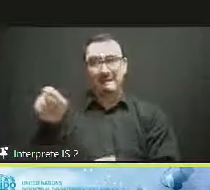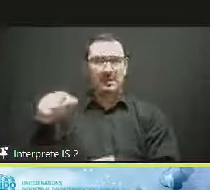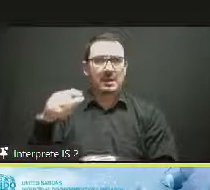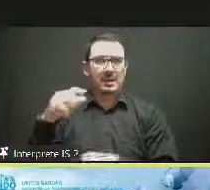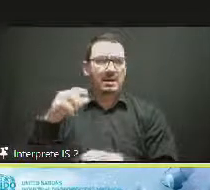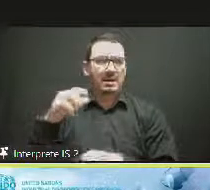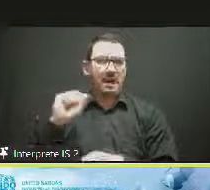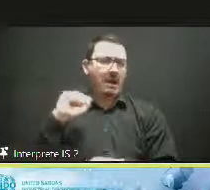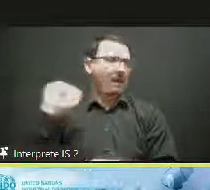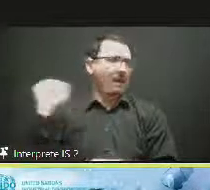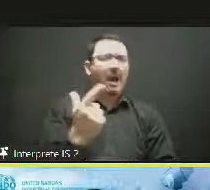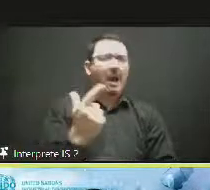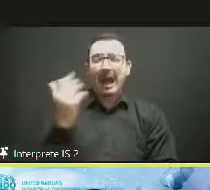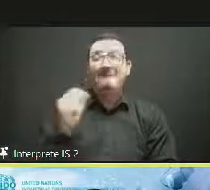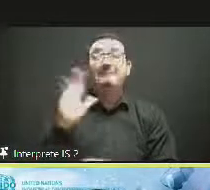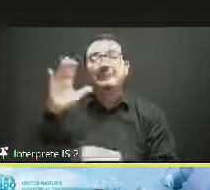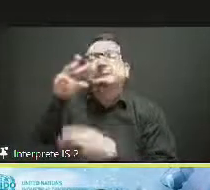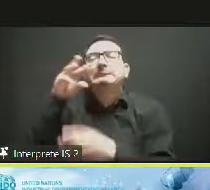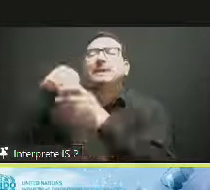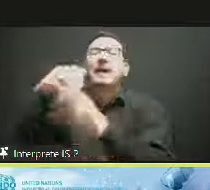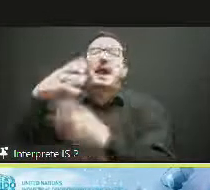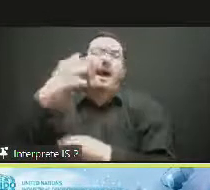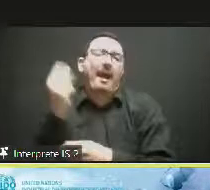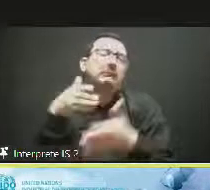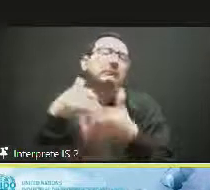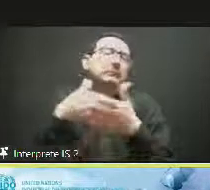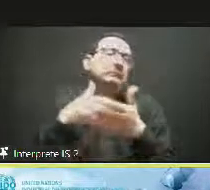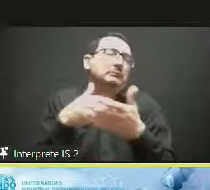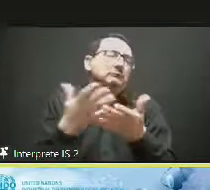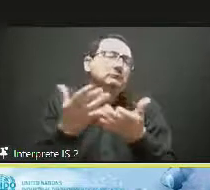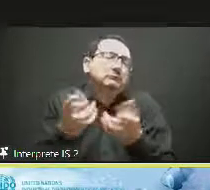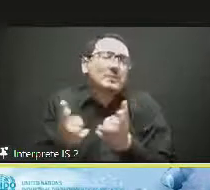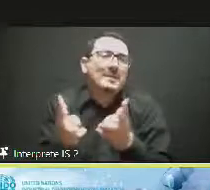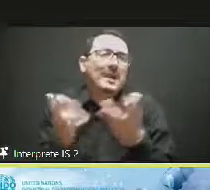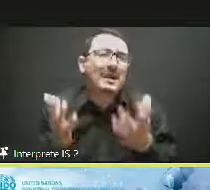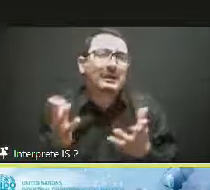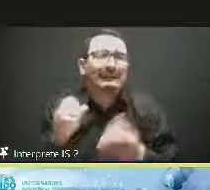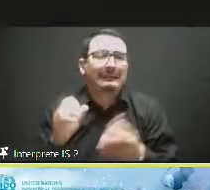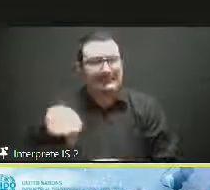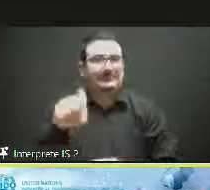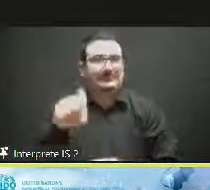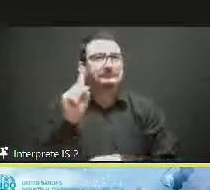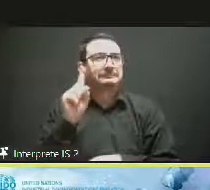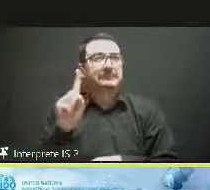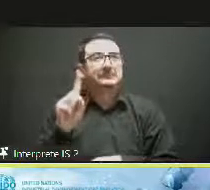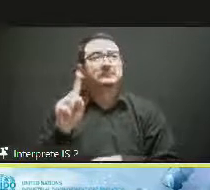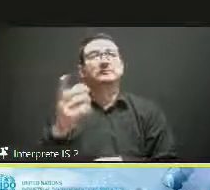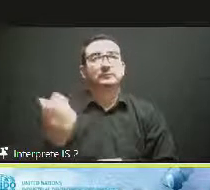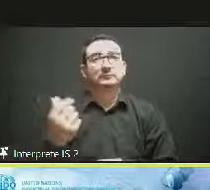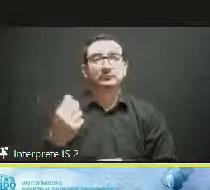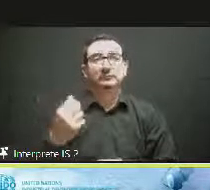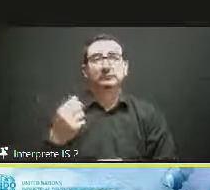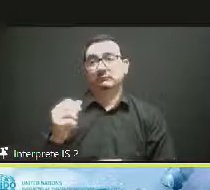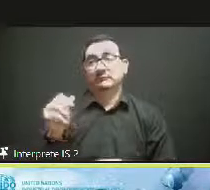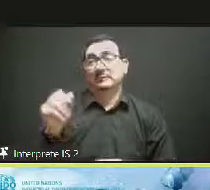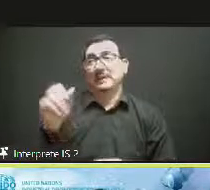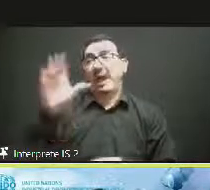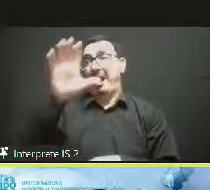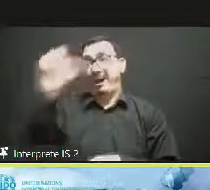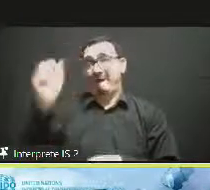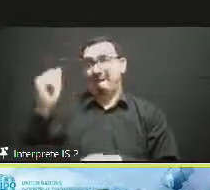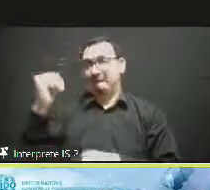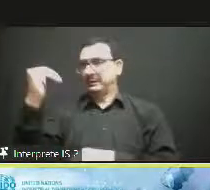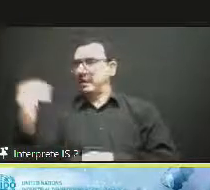the Sahara and African market is still poorly structured, and cultural goods are largely provided through the informal